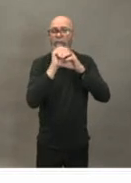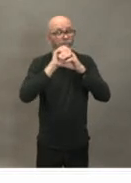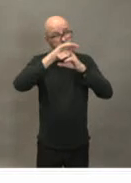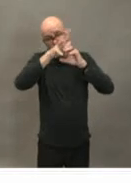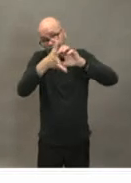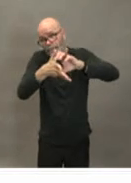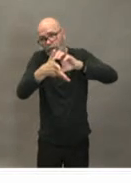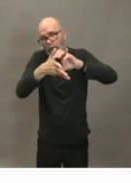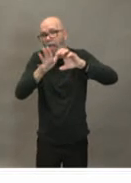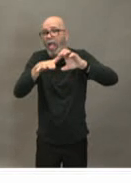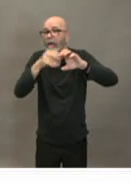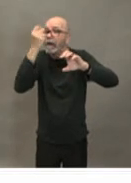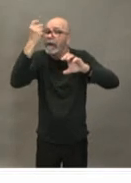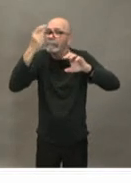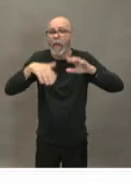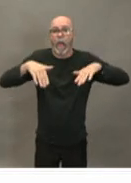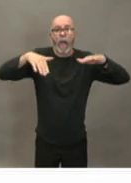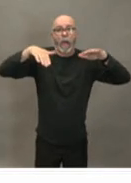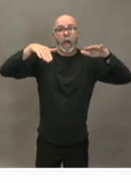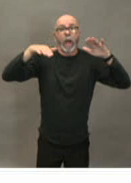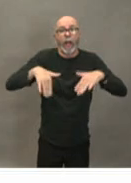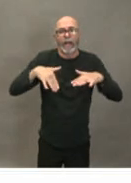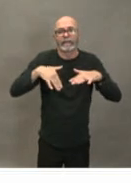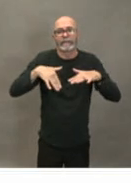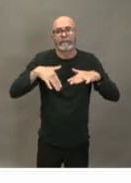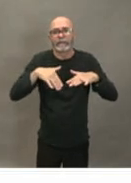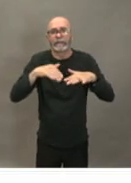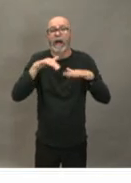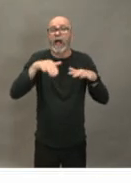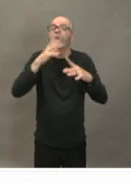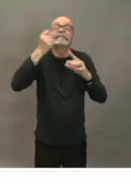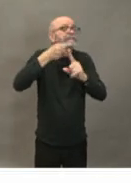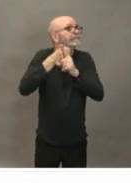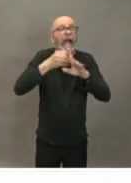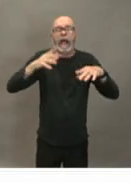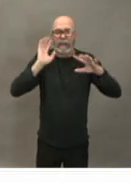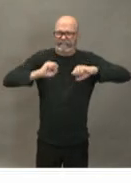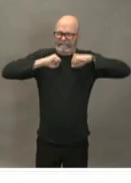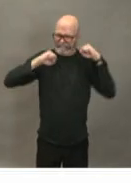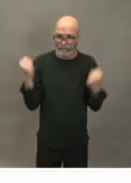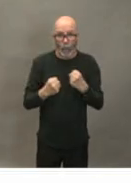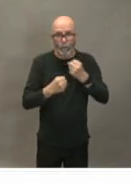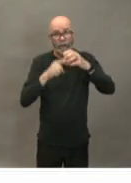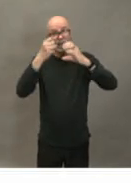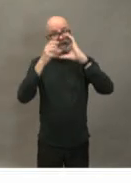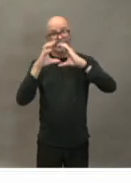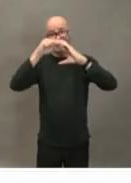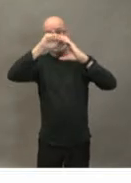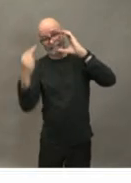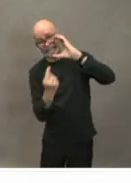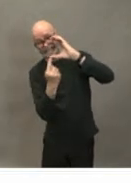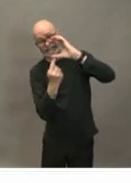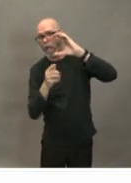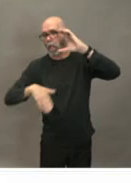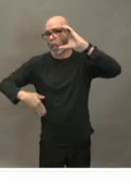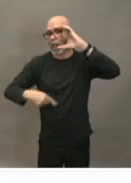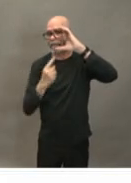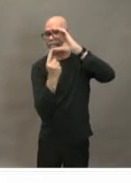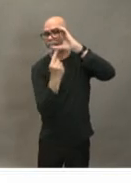We're now seeing it in in parts of North America and so that so and we're now seeing more and more cases in Canada.